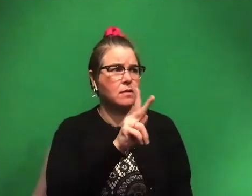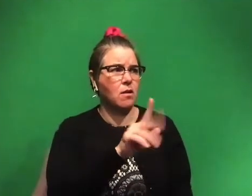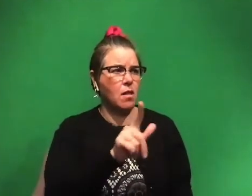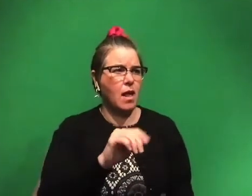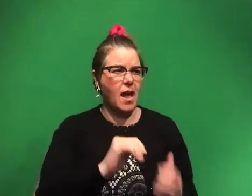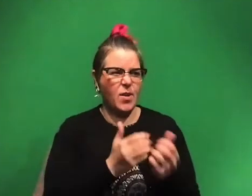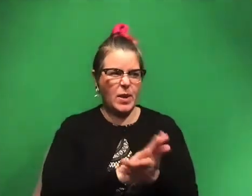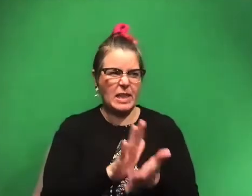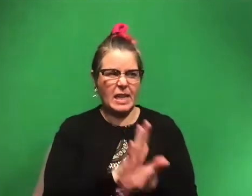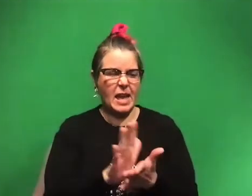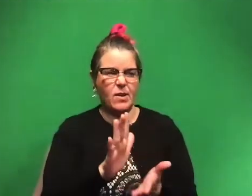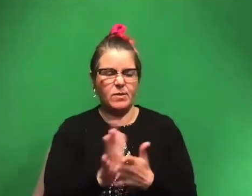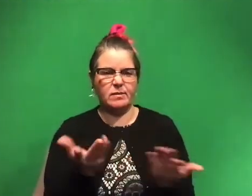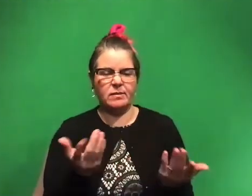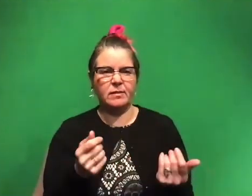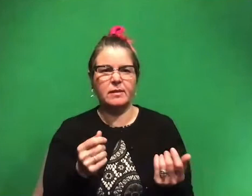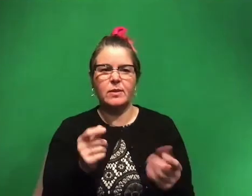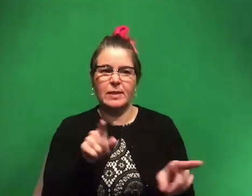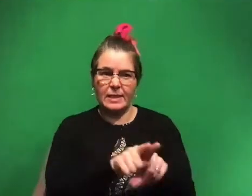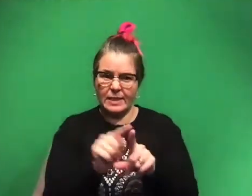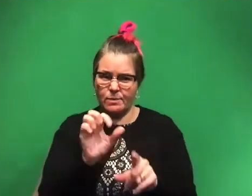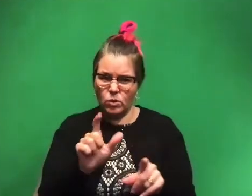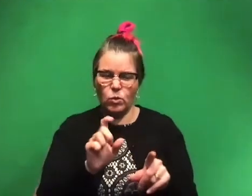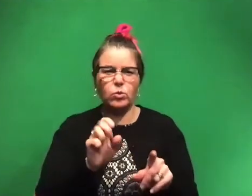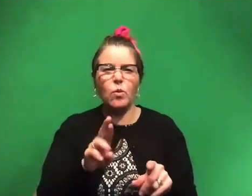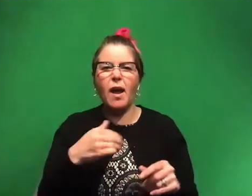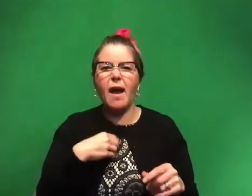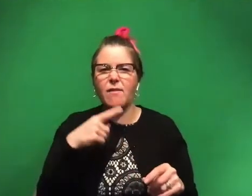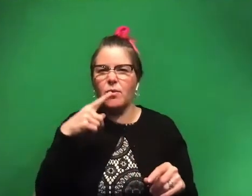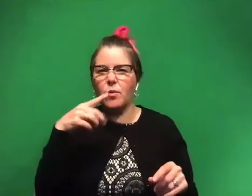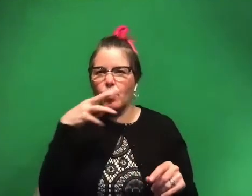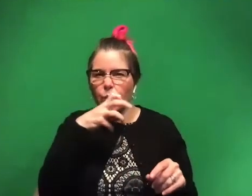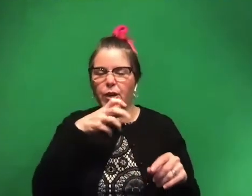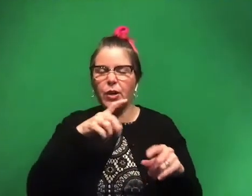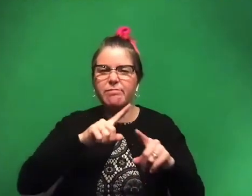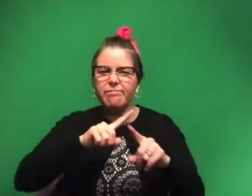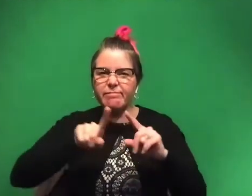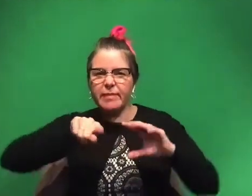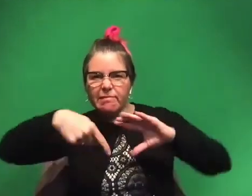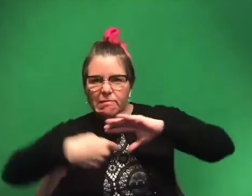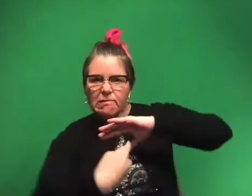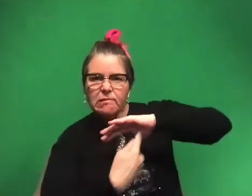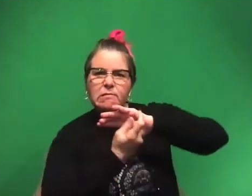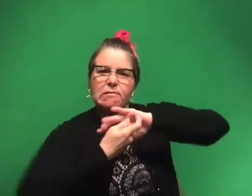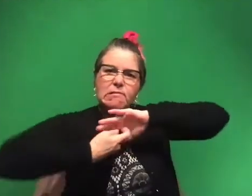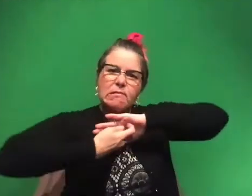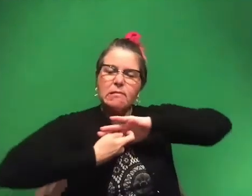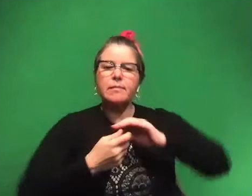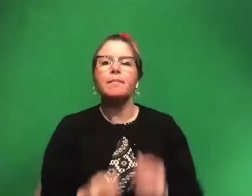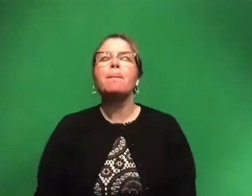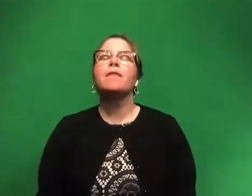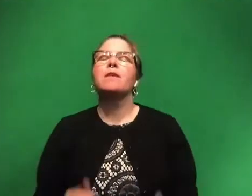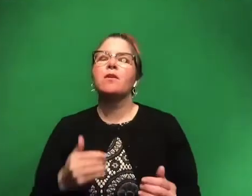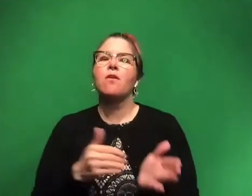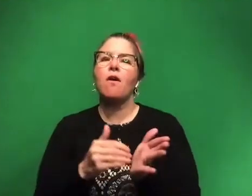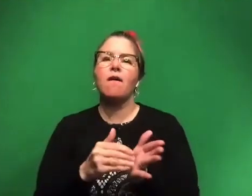inside? Um, are you able to use the same tools or are there weird angles and passages that you have to get through? Um, a lot of the times we